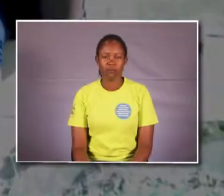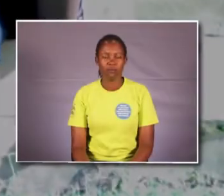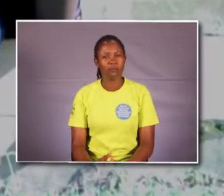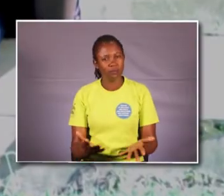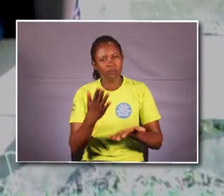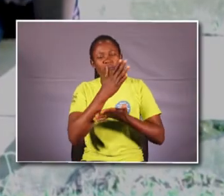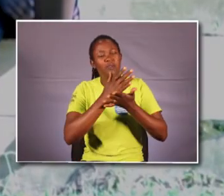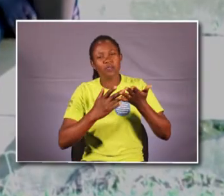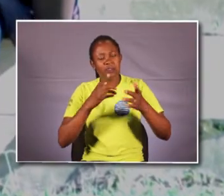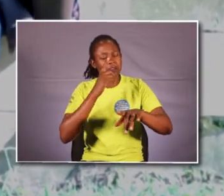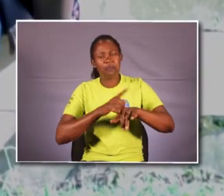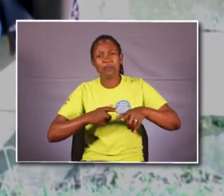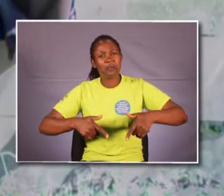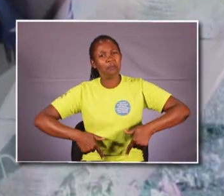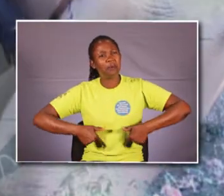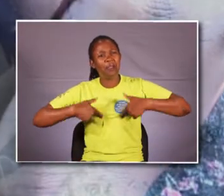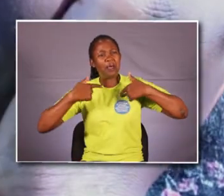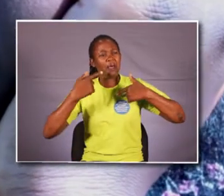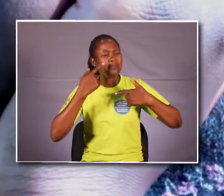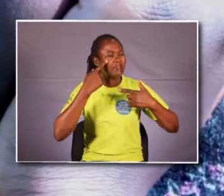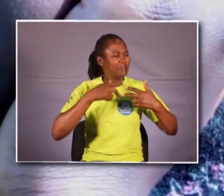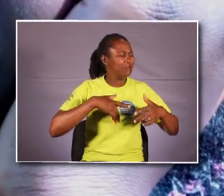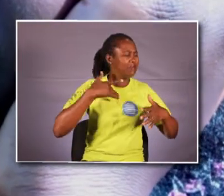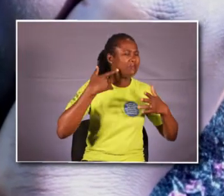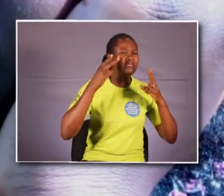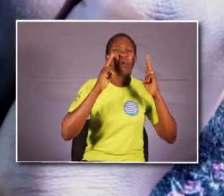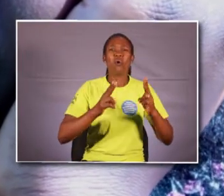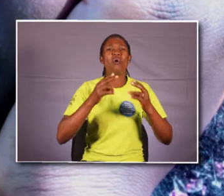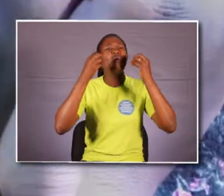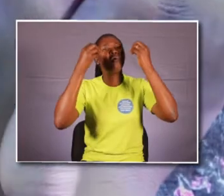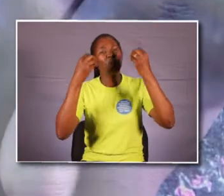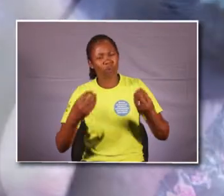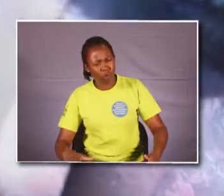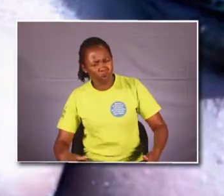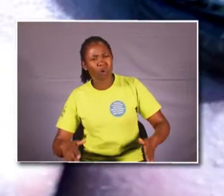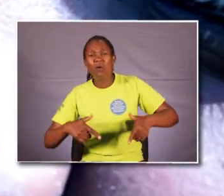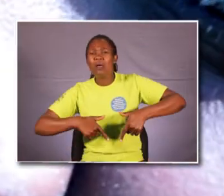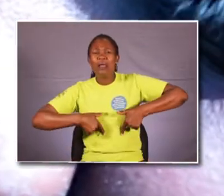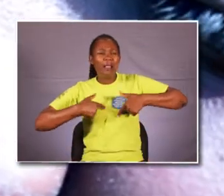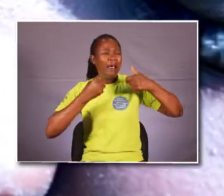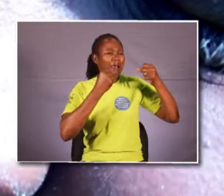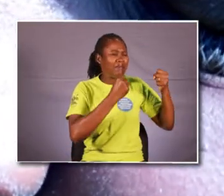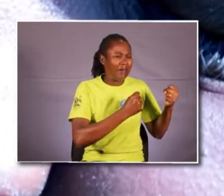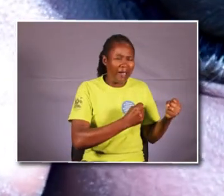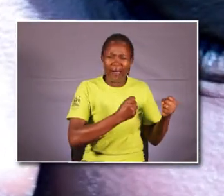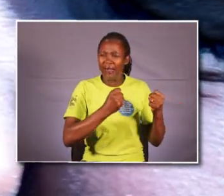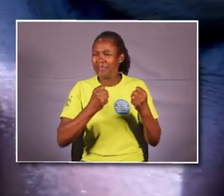There are times in life when you feel that all hope is lost. Life becomes so hard to bear.